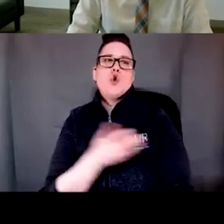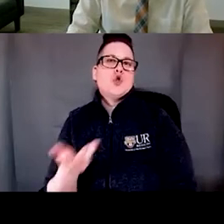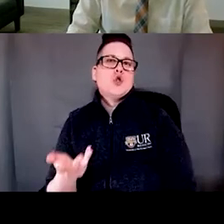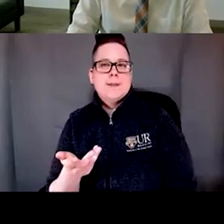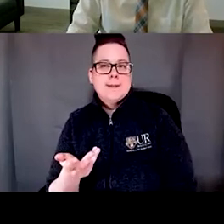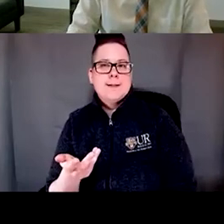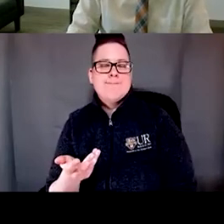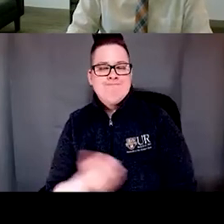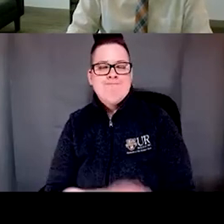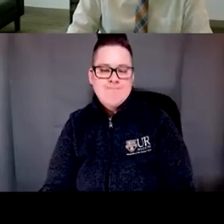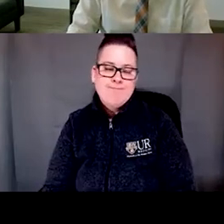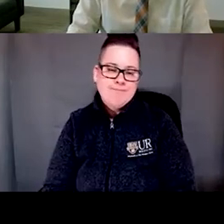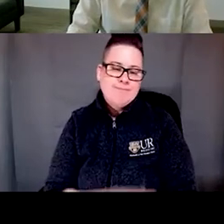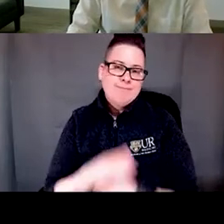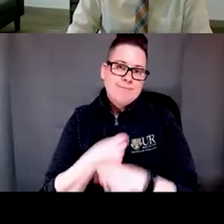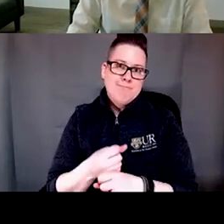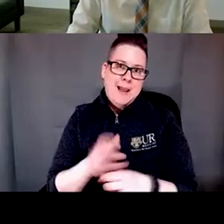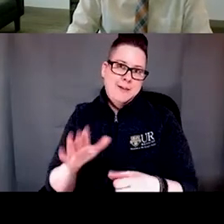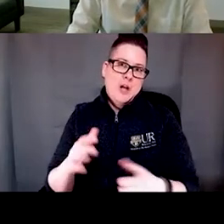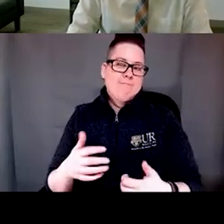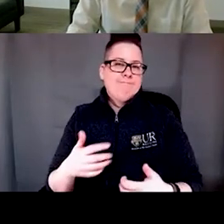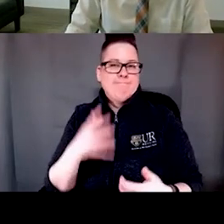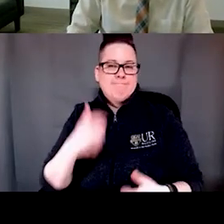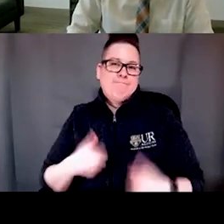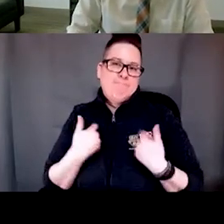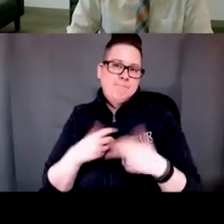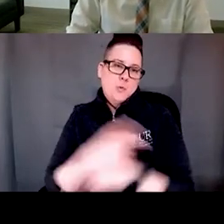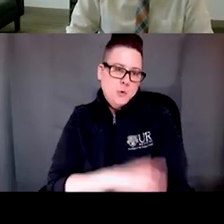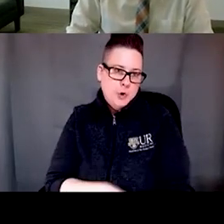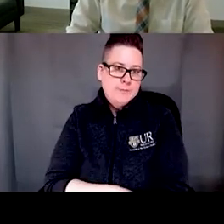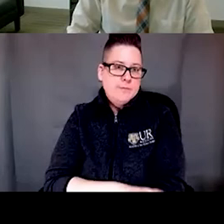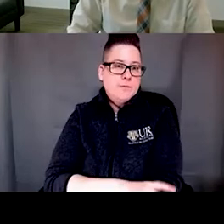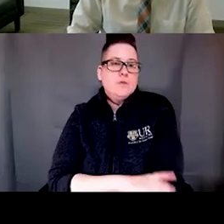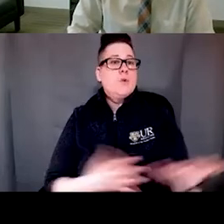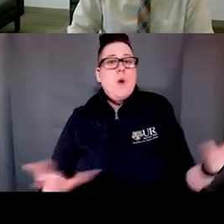experiencing and made things even worse for them and so what are the implications